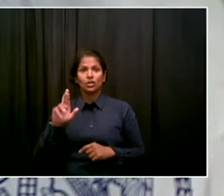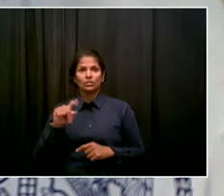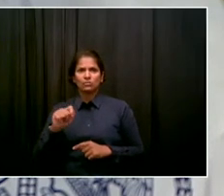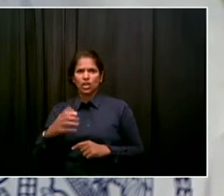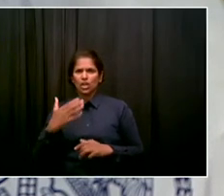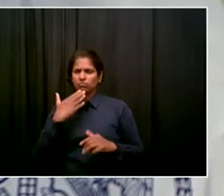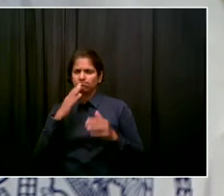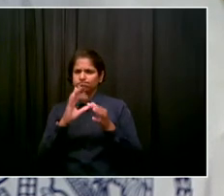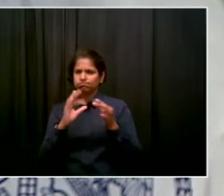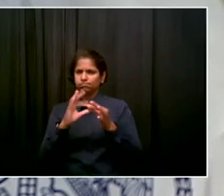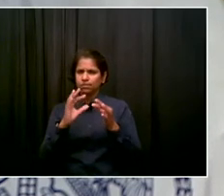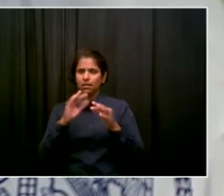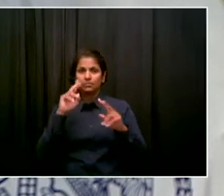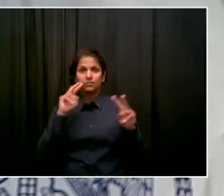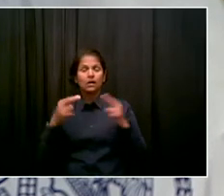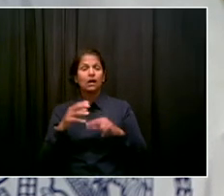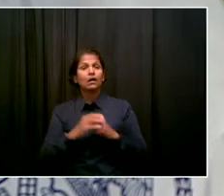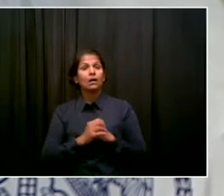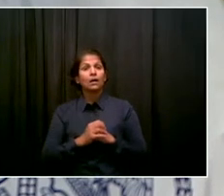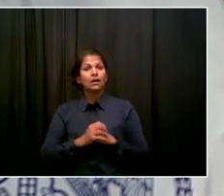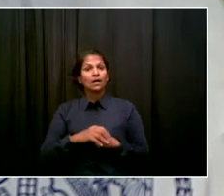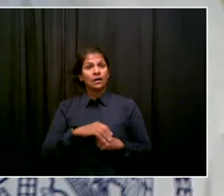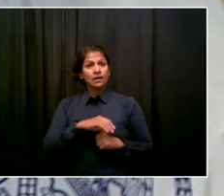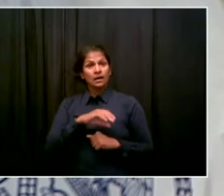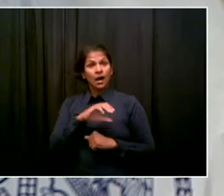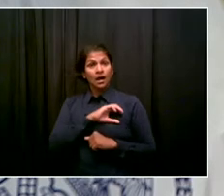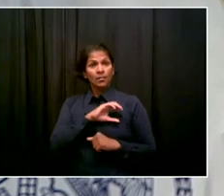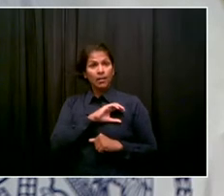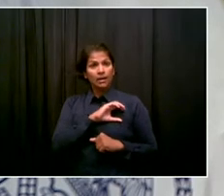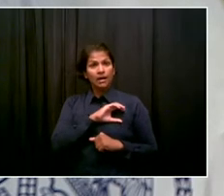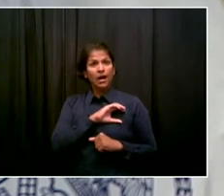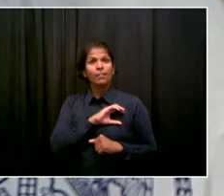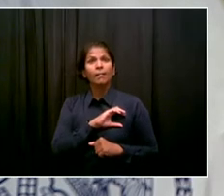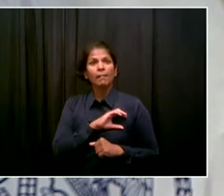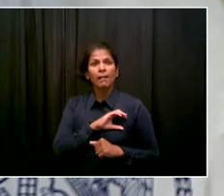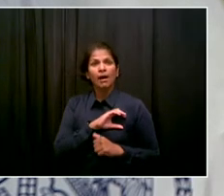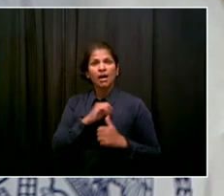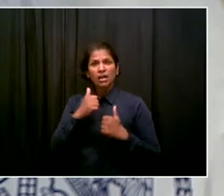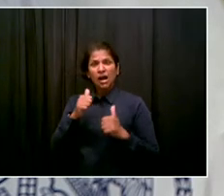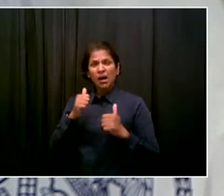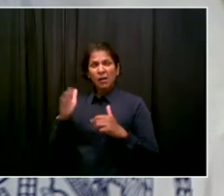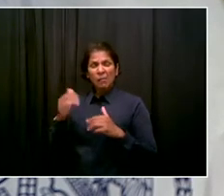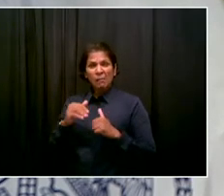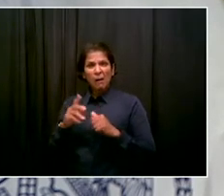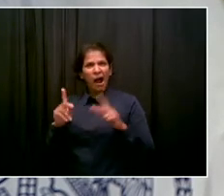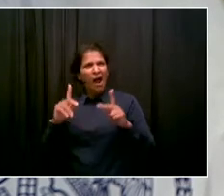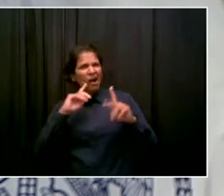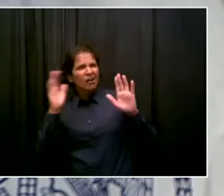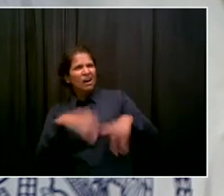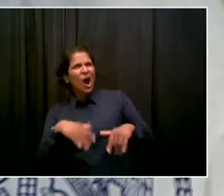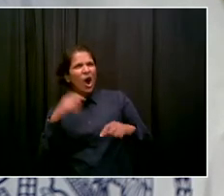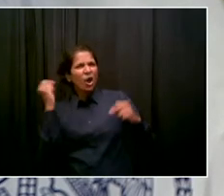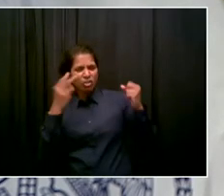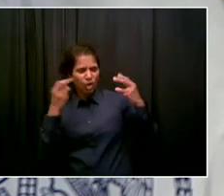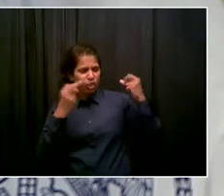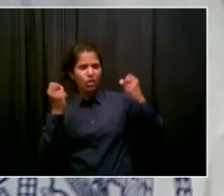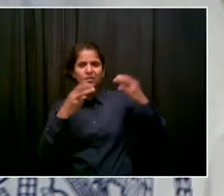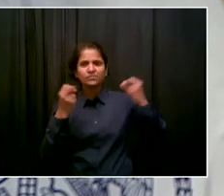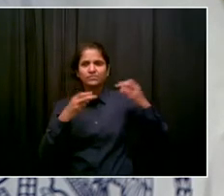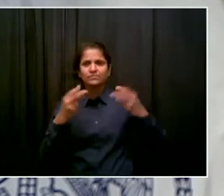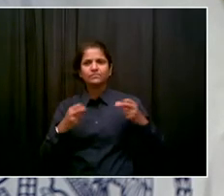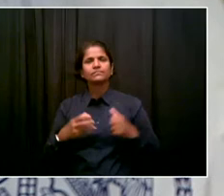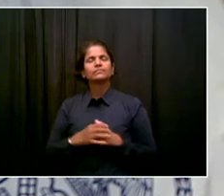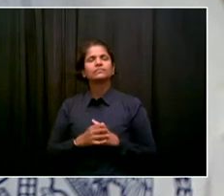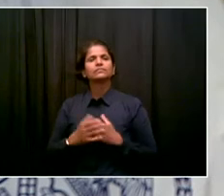confronting people who are throwing projectiles at them, most notably bottles. To put on a helmet is the right thing to do to protect the